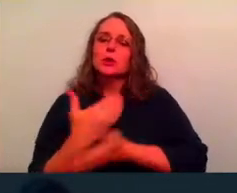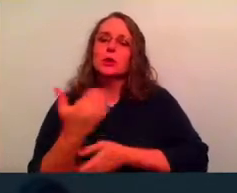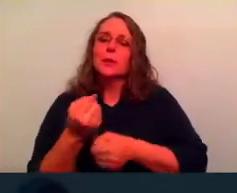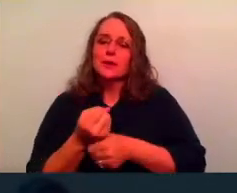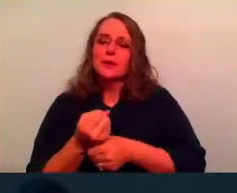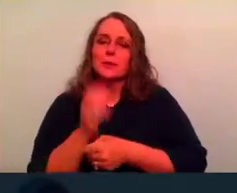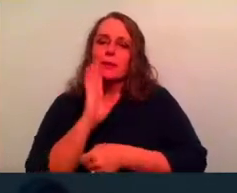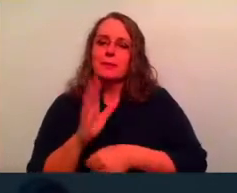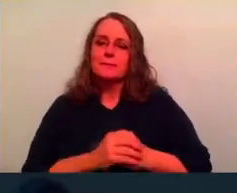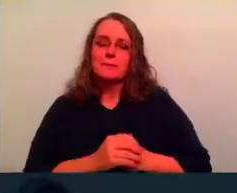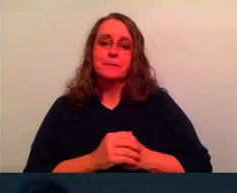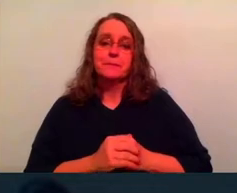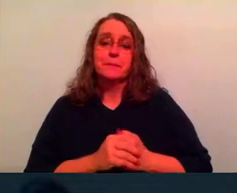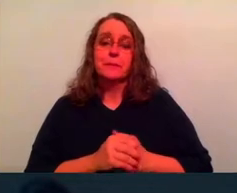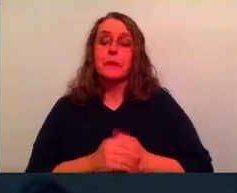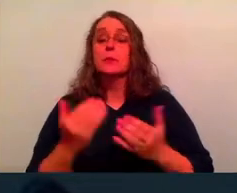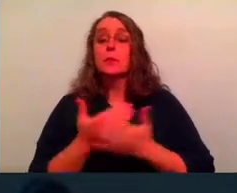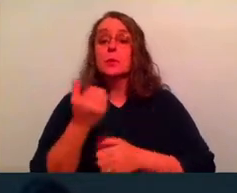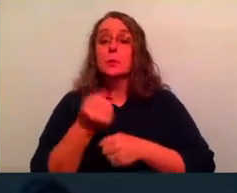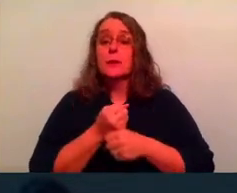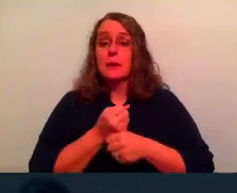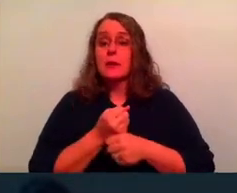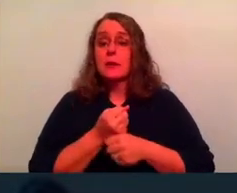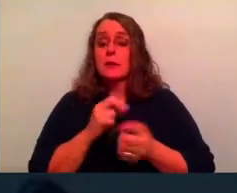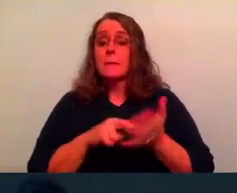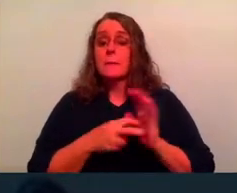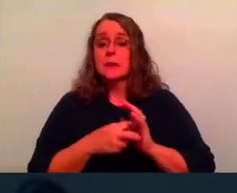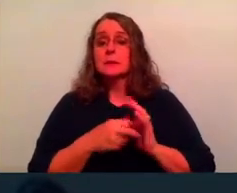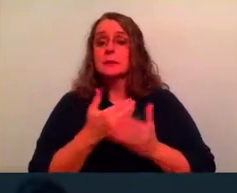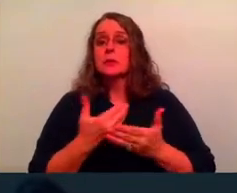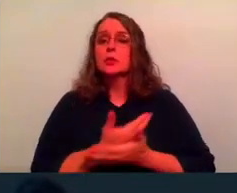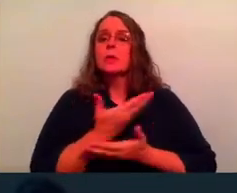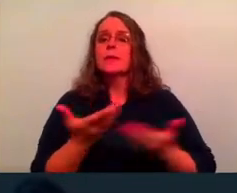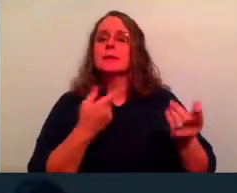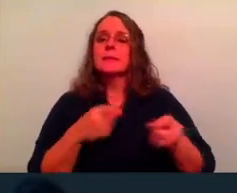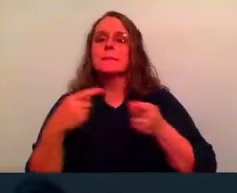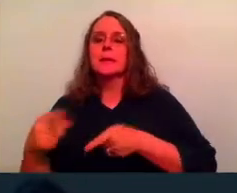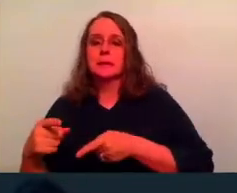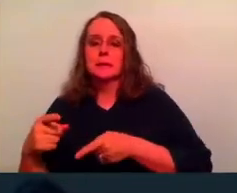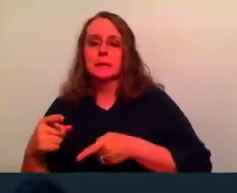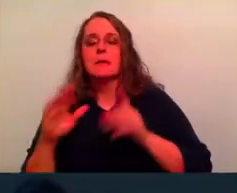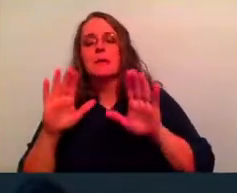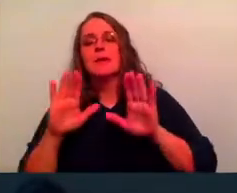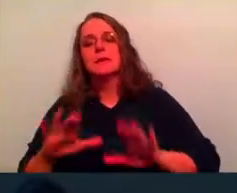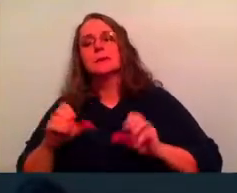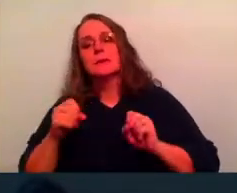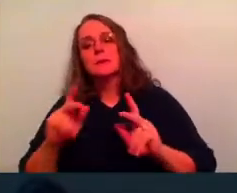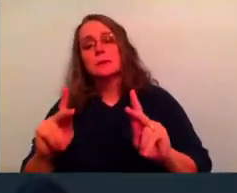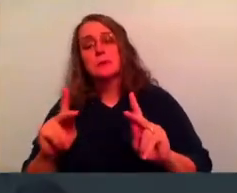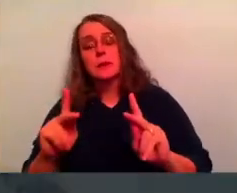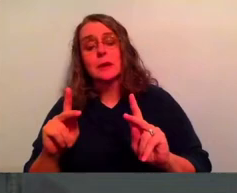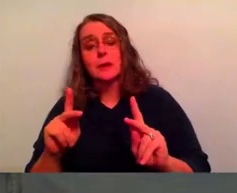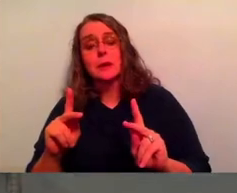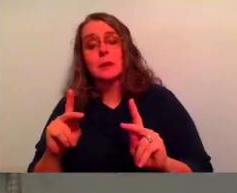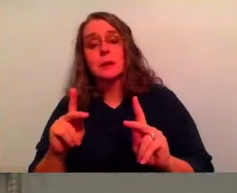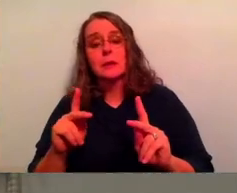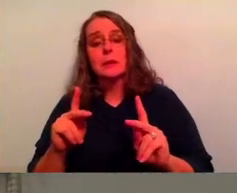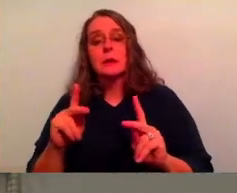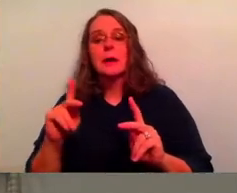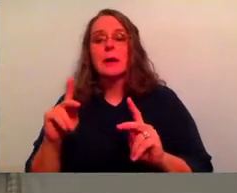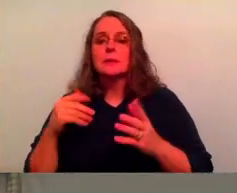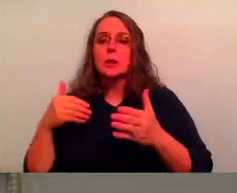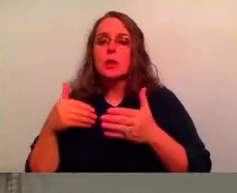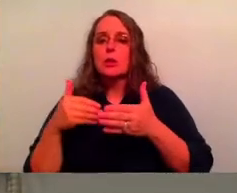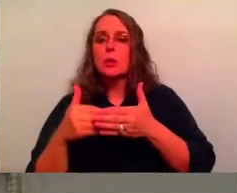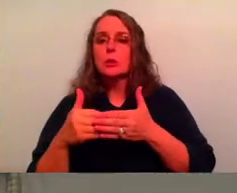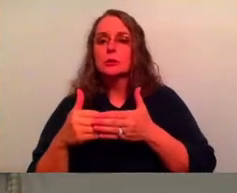the new year come a lot of different things. You know what I'm saying? It's a, it's a new opportunity, which is a great time as we get closer to the 31st and the